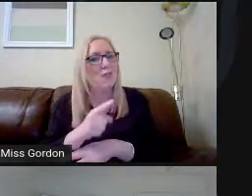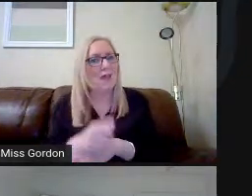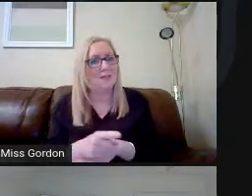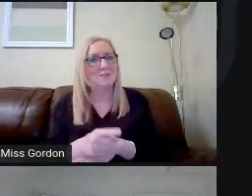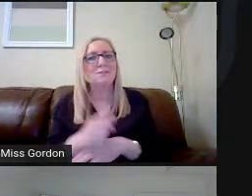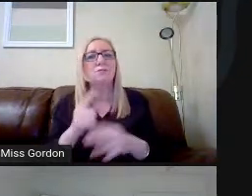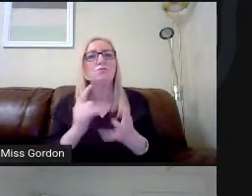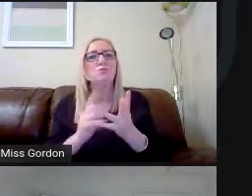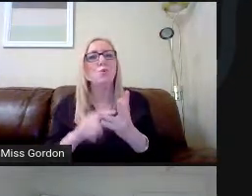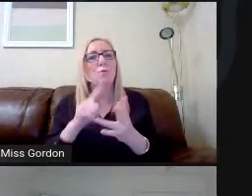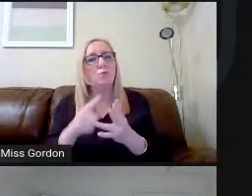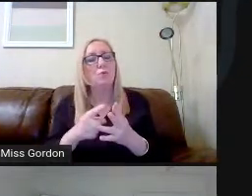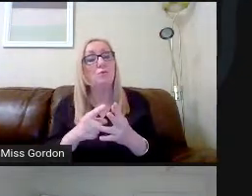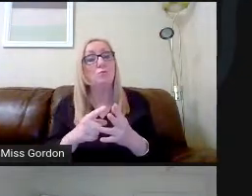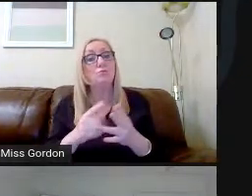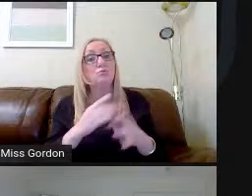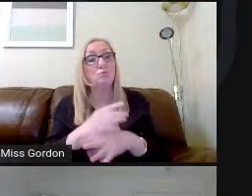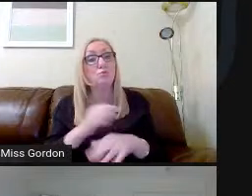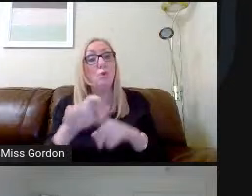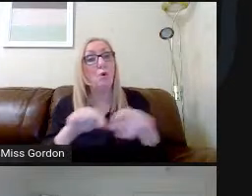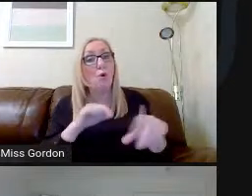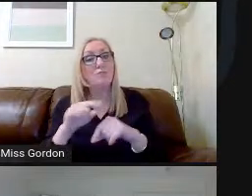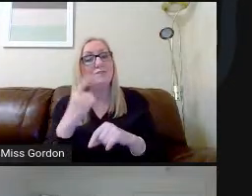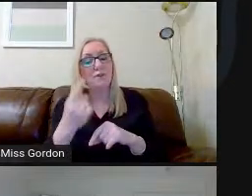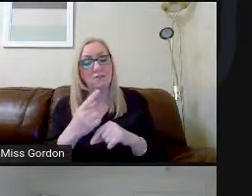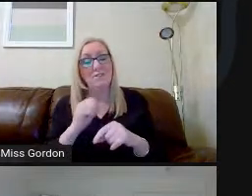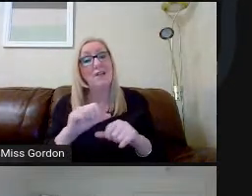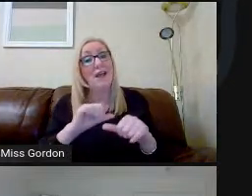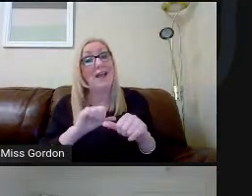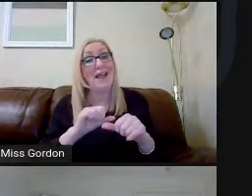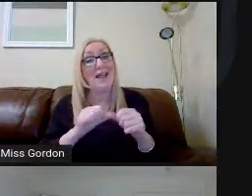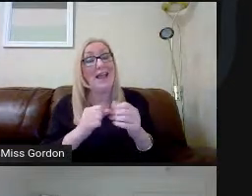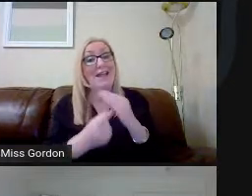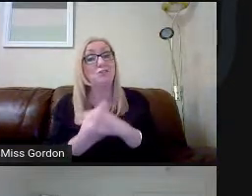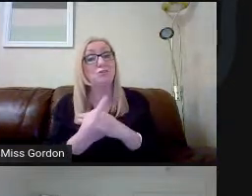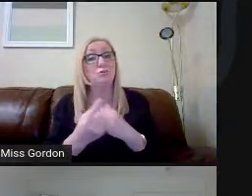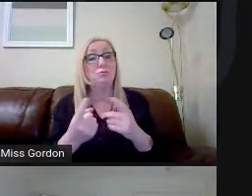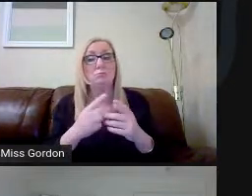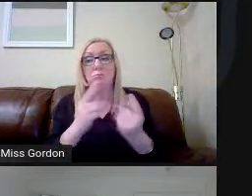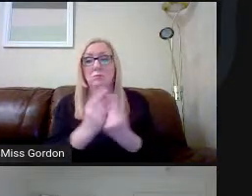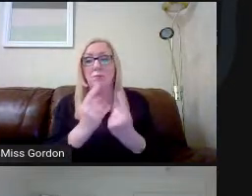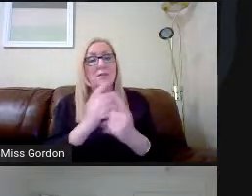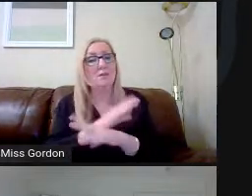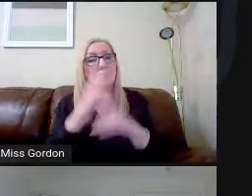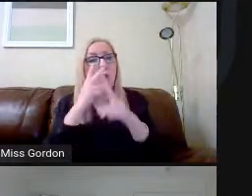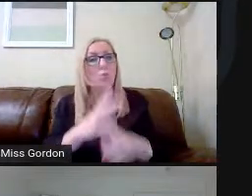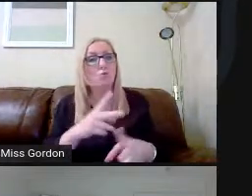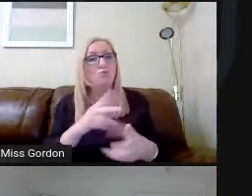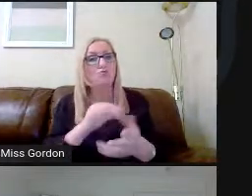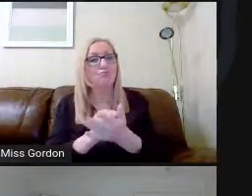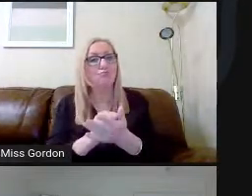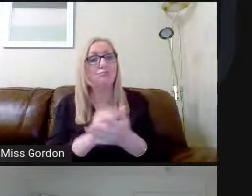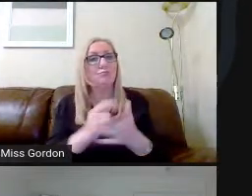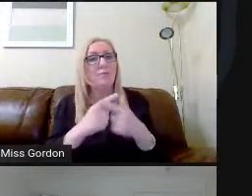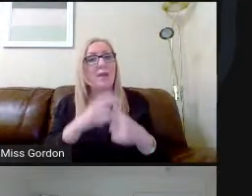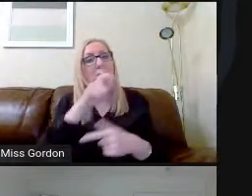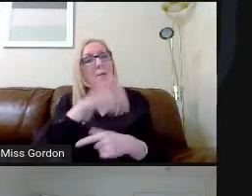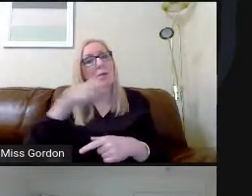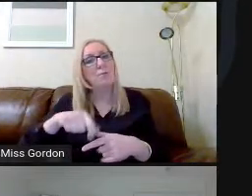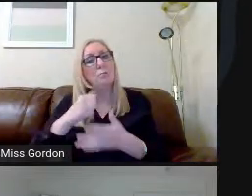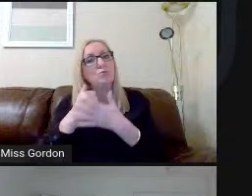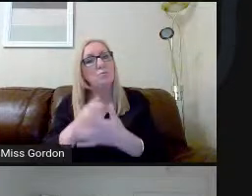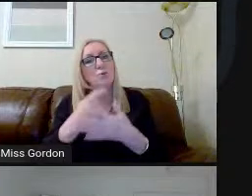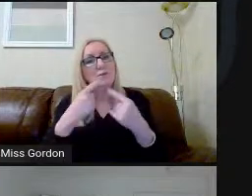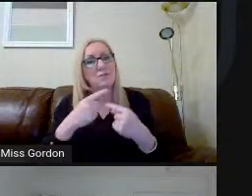generate those options first. And if there is an issue with the options, if something doesn't look right, then pupil support teacher would maybe reach out, give you a wee call to discuss those